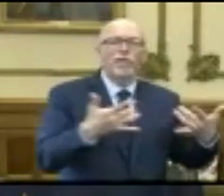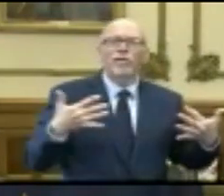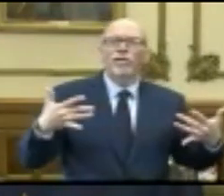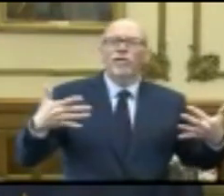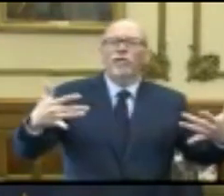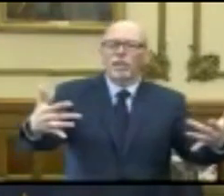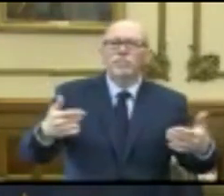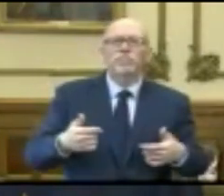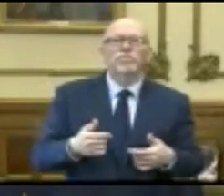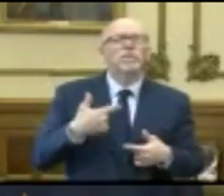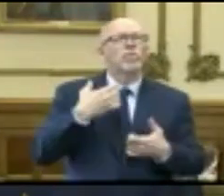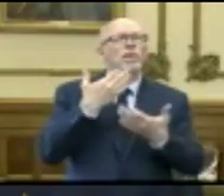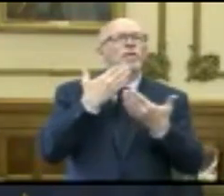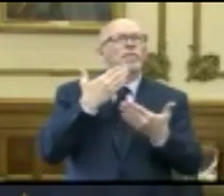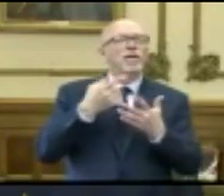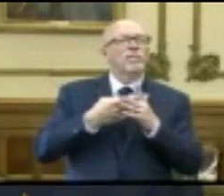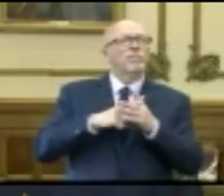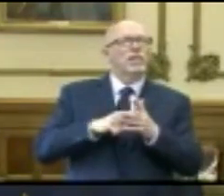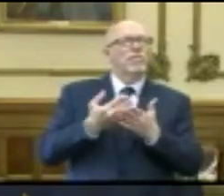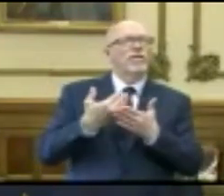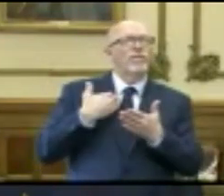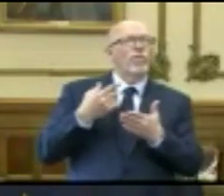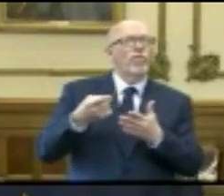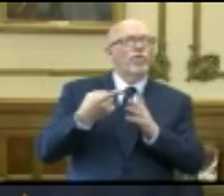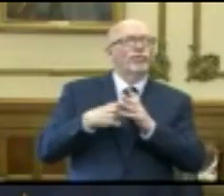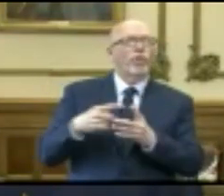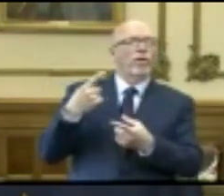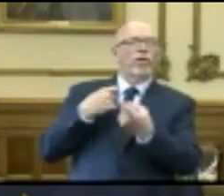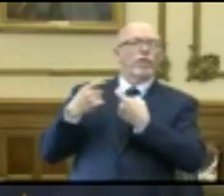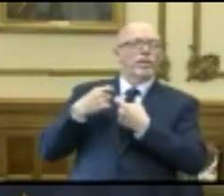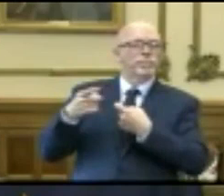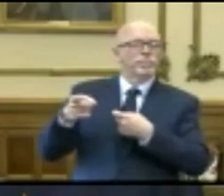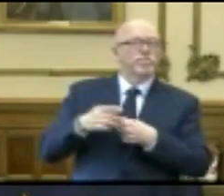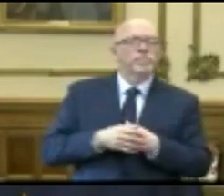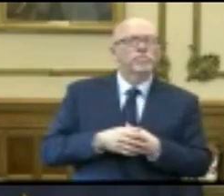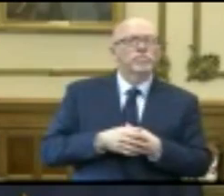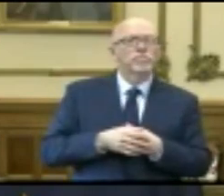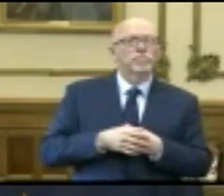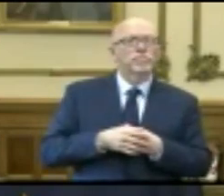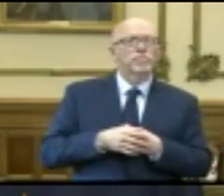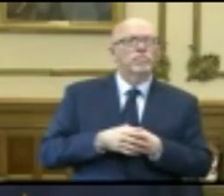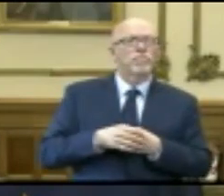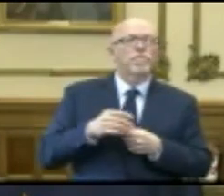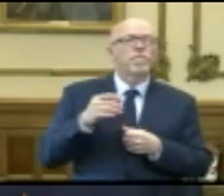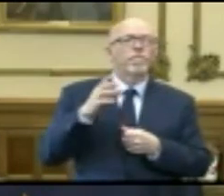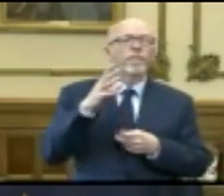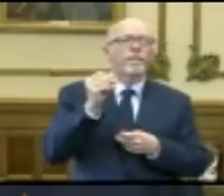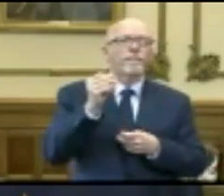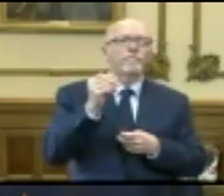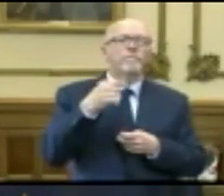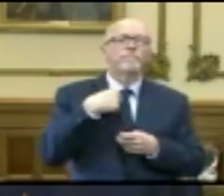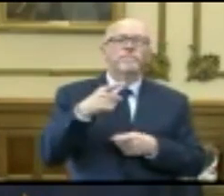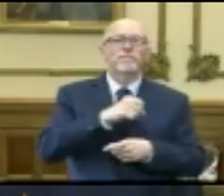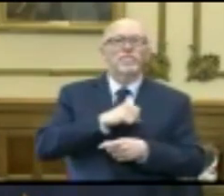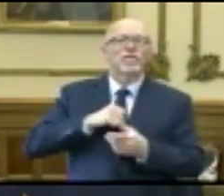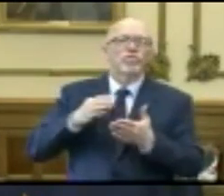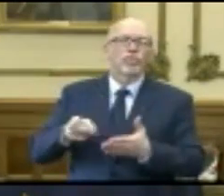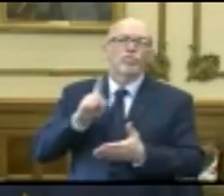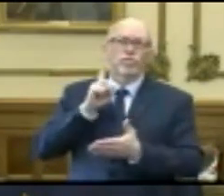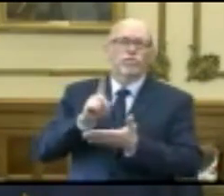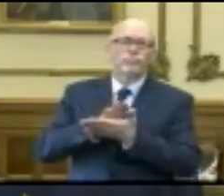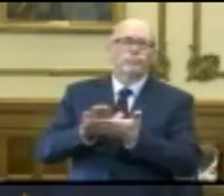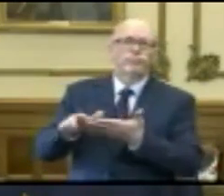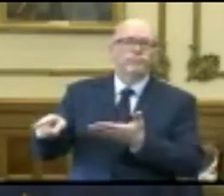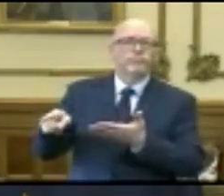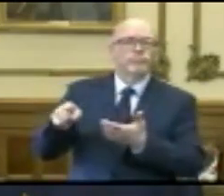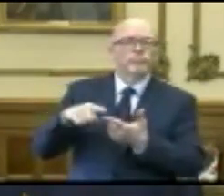thank you at the outset before we get to the Q&A portion of the day, and the senator has been kind enough